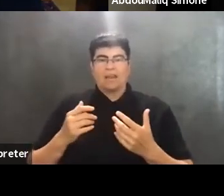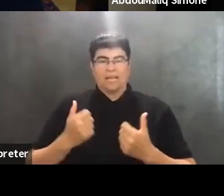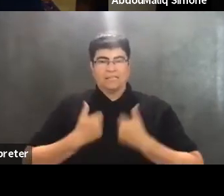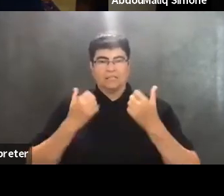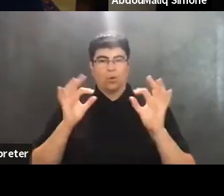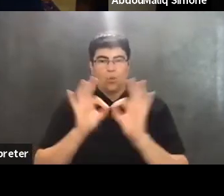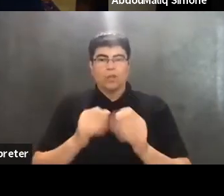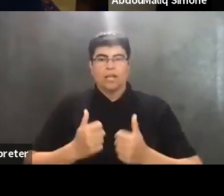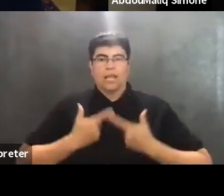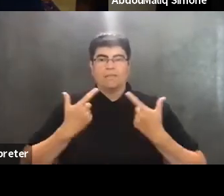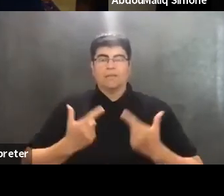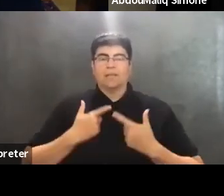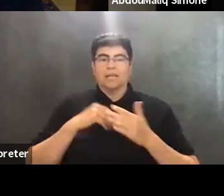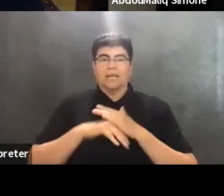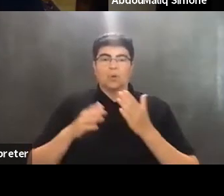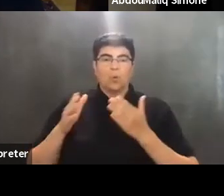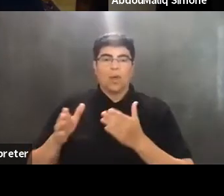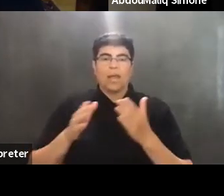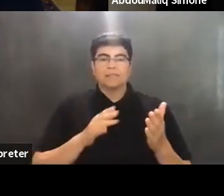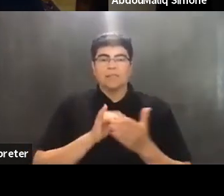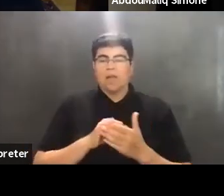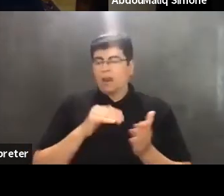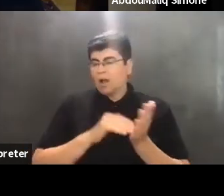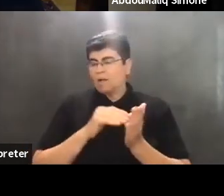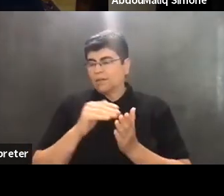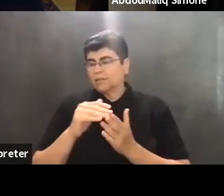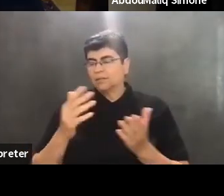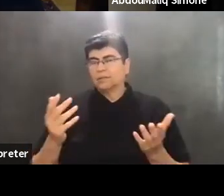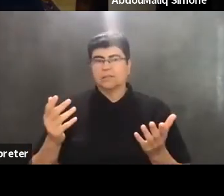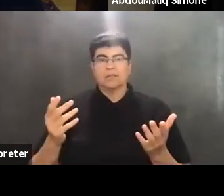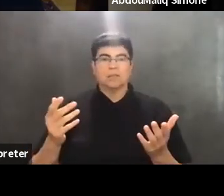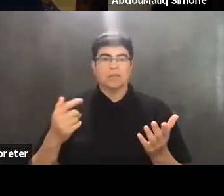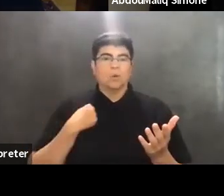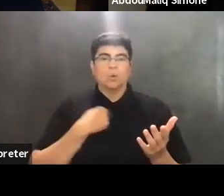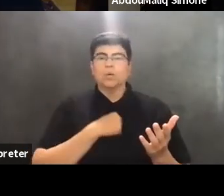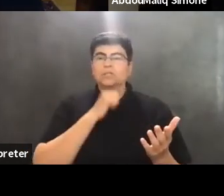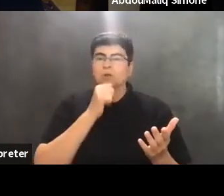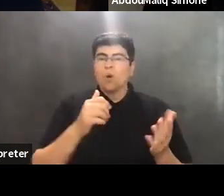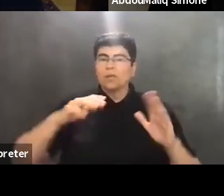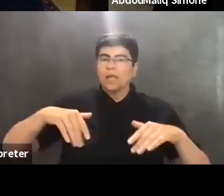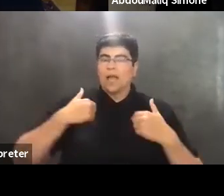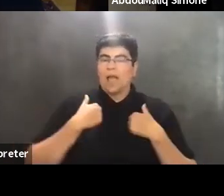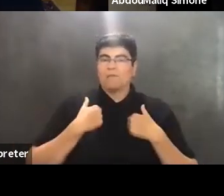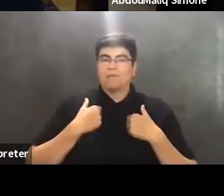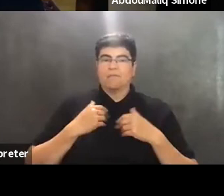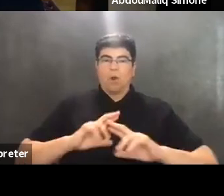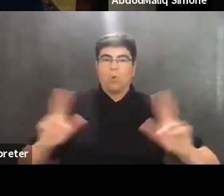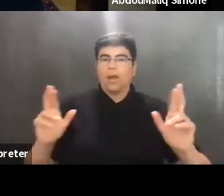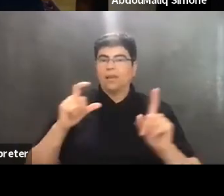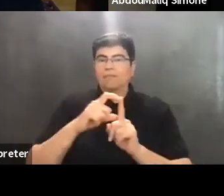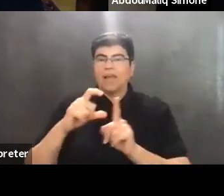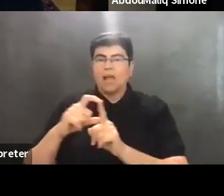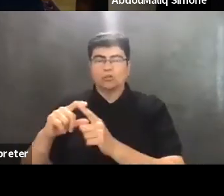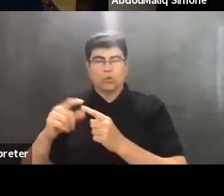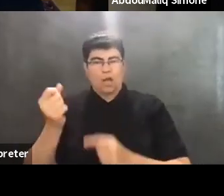uh, in ways that are oftentimes we, we, we, we don't yet have a ready vernacular to, to